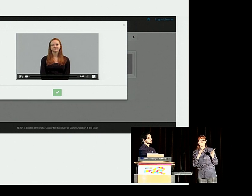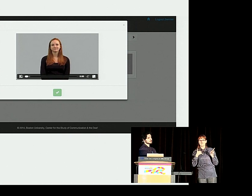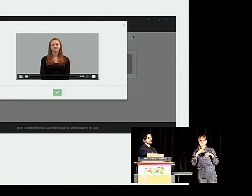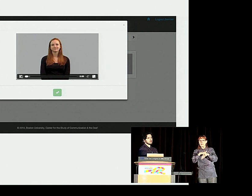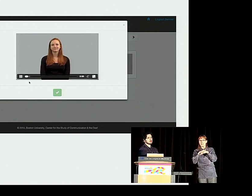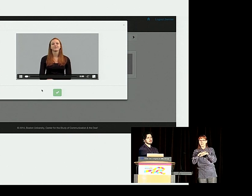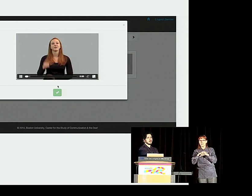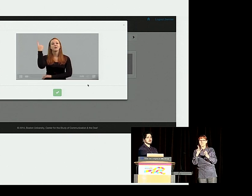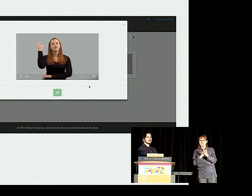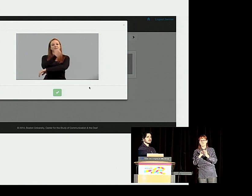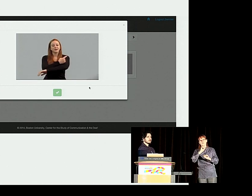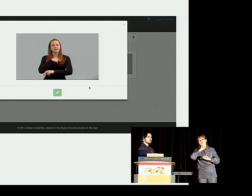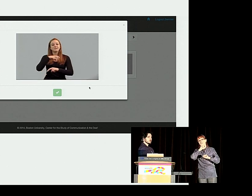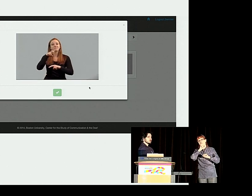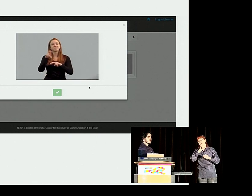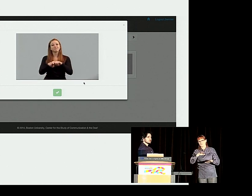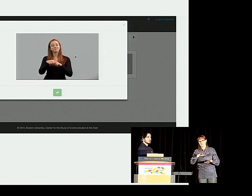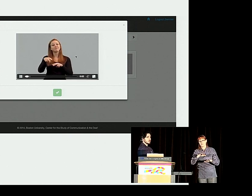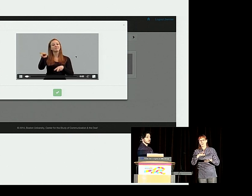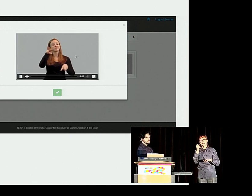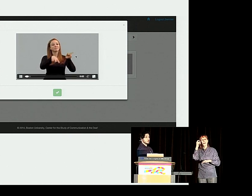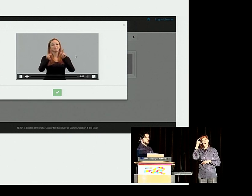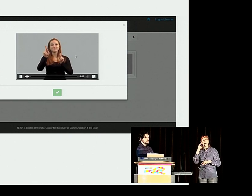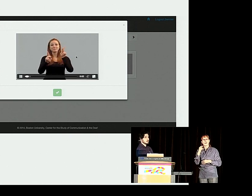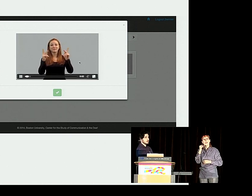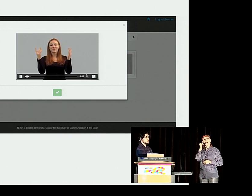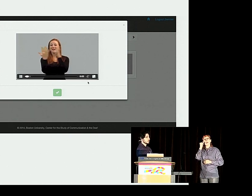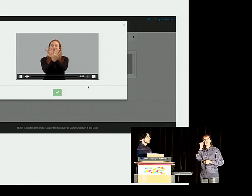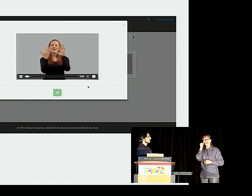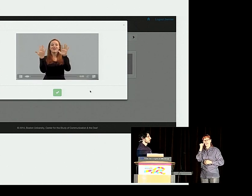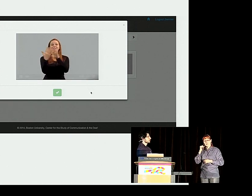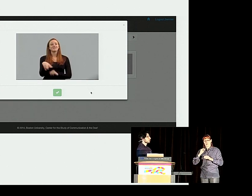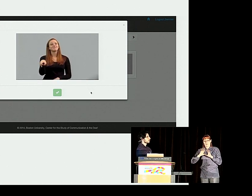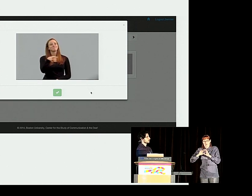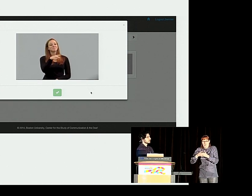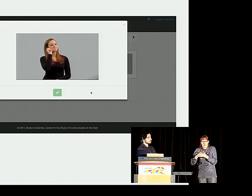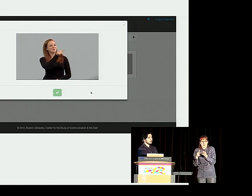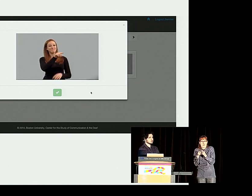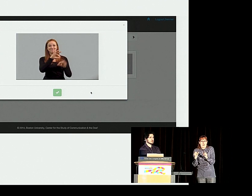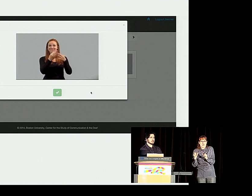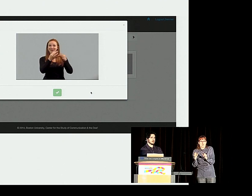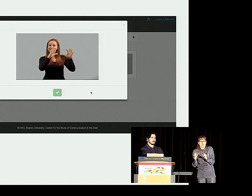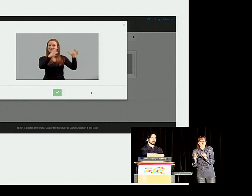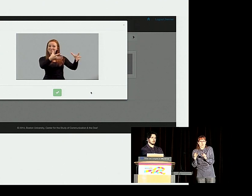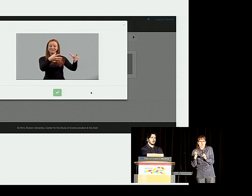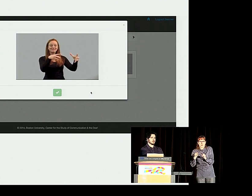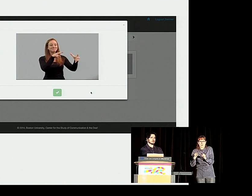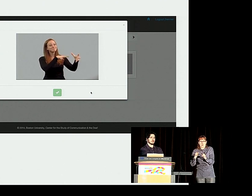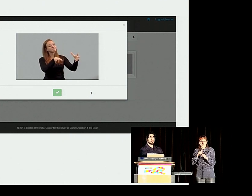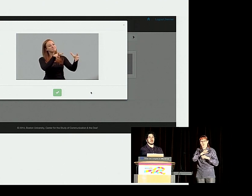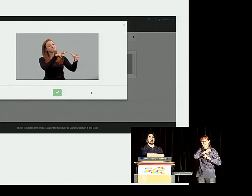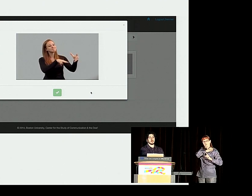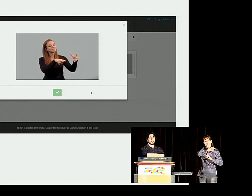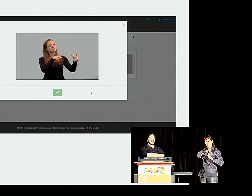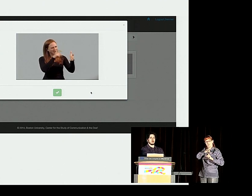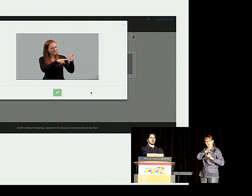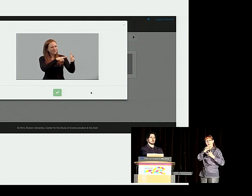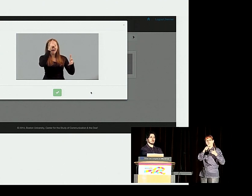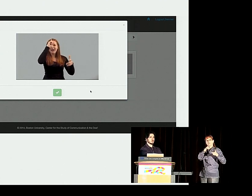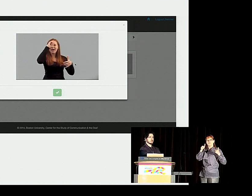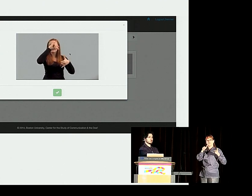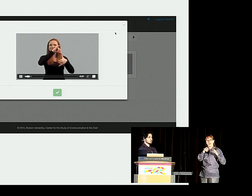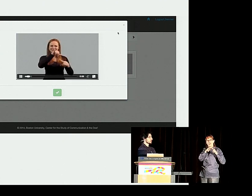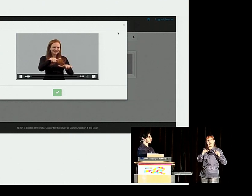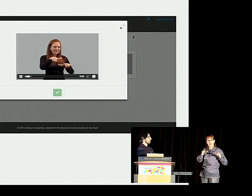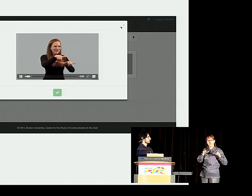research showed that if you're a user of a minority language, you will default to the syntactical patterns of the dominant language.